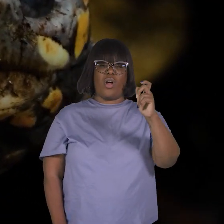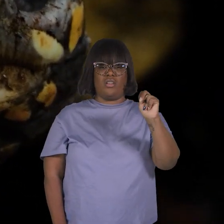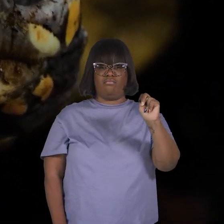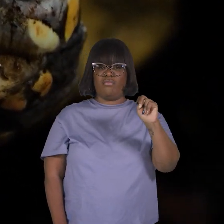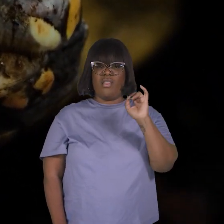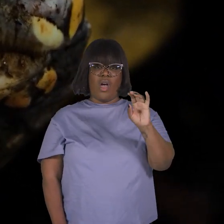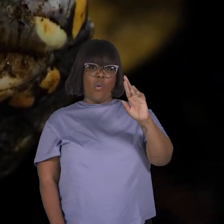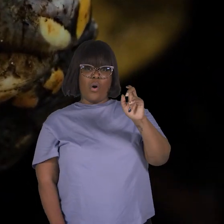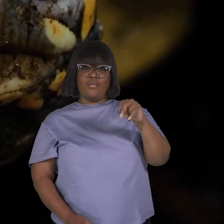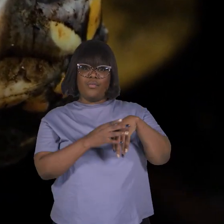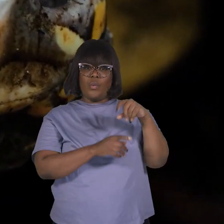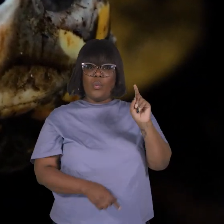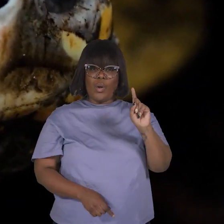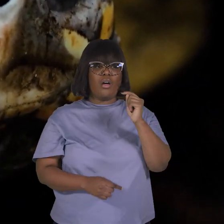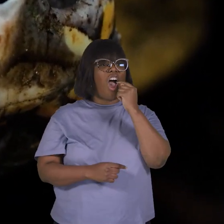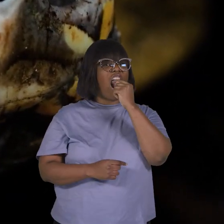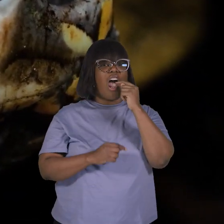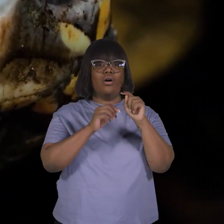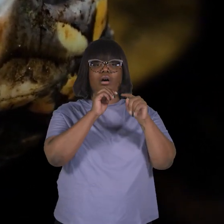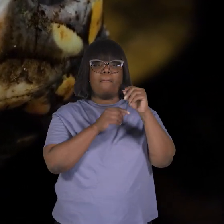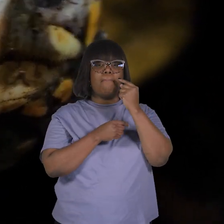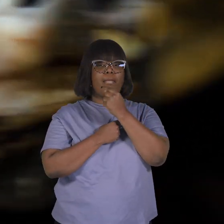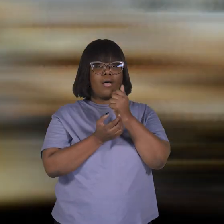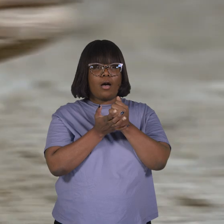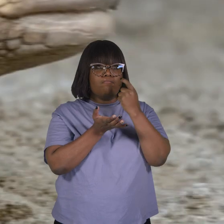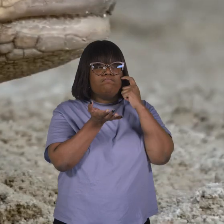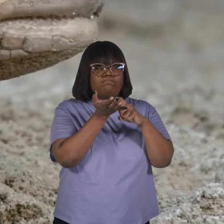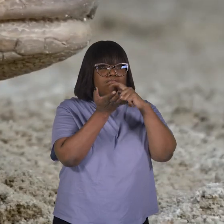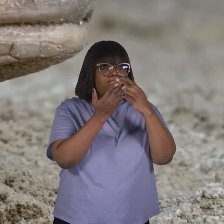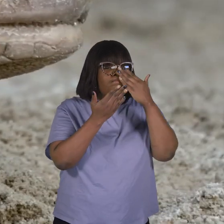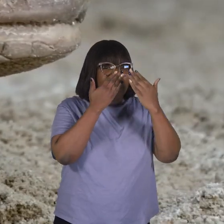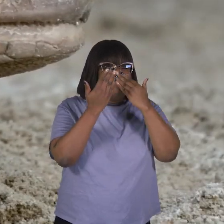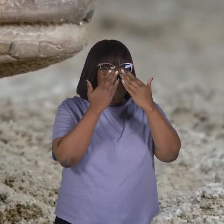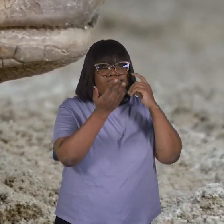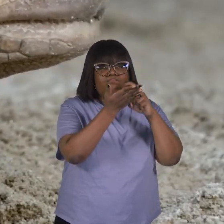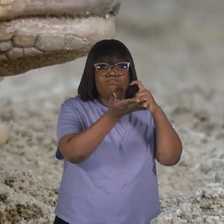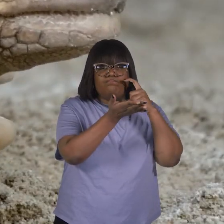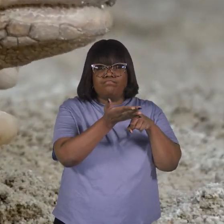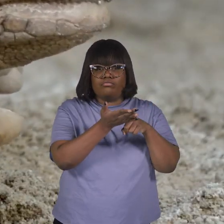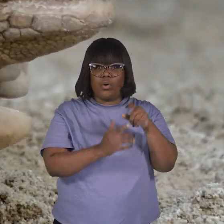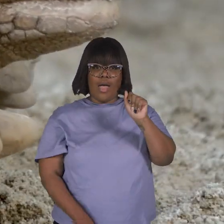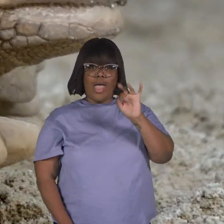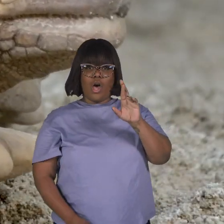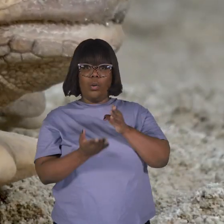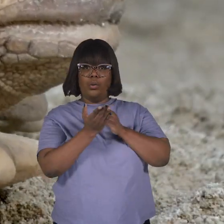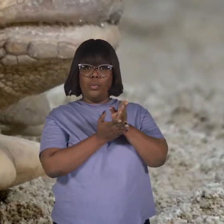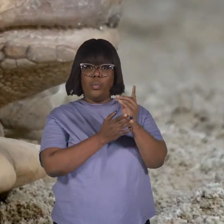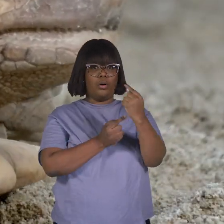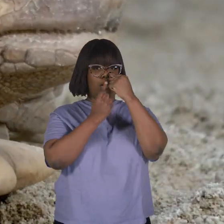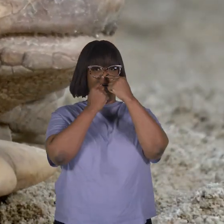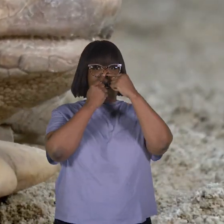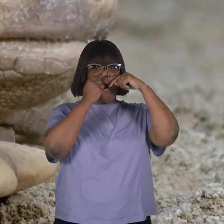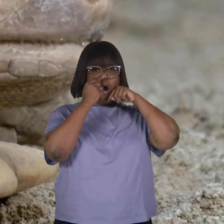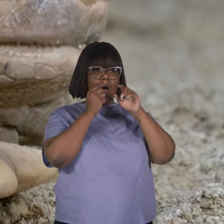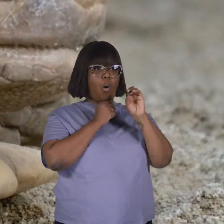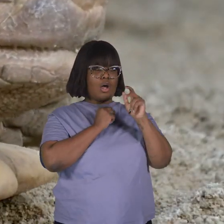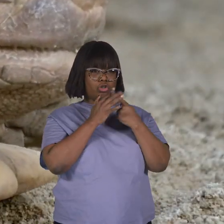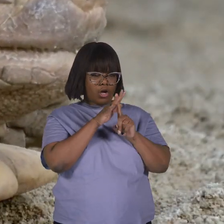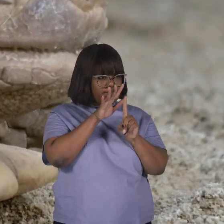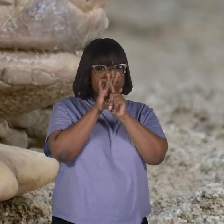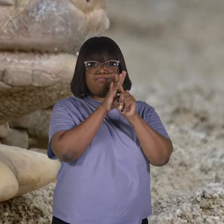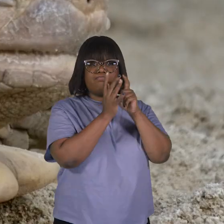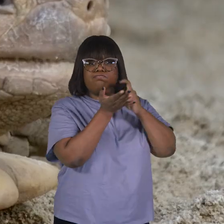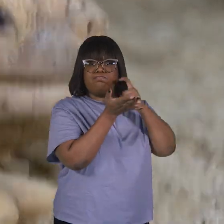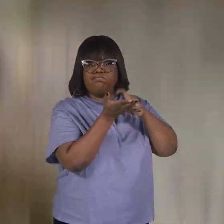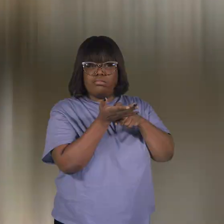found on the roof of the mouth and helps them detect smells. As the air enters their nose and mouth, the organ turns on, allowing